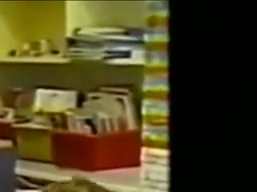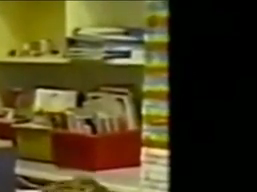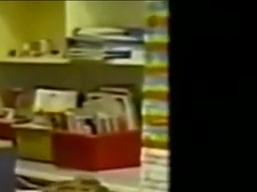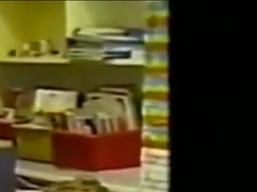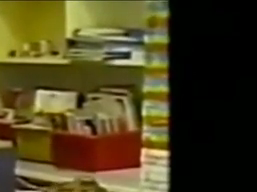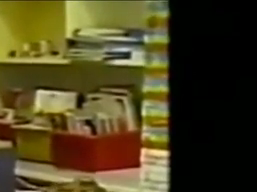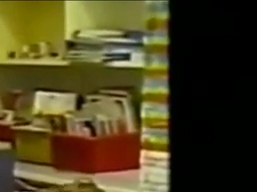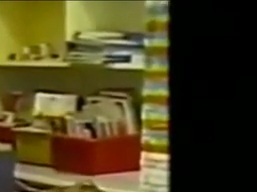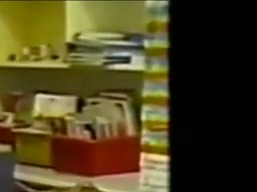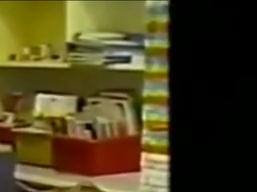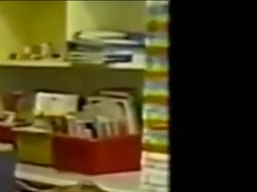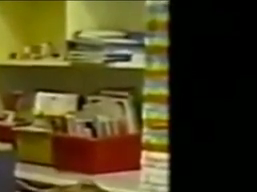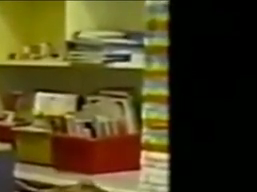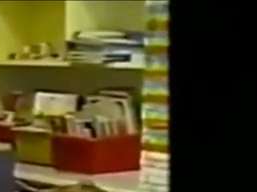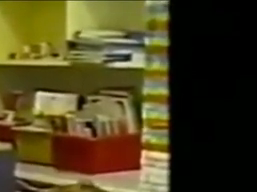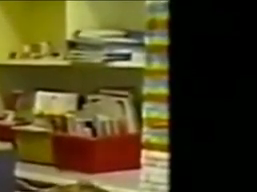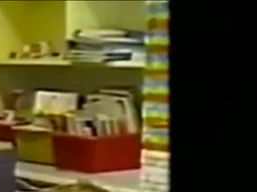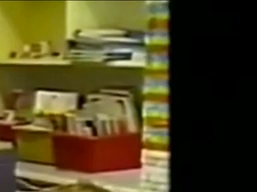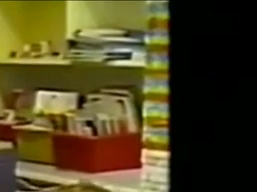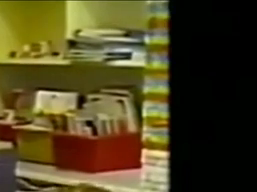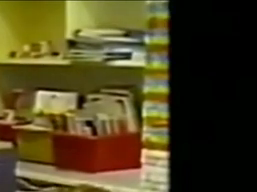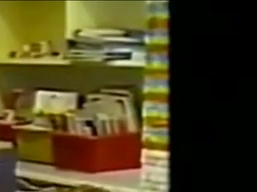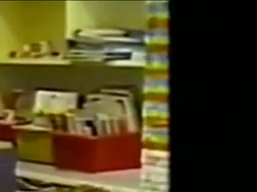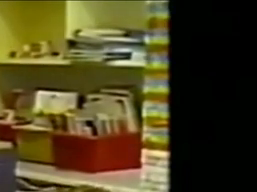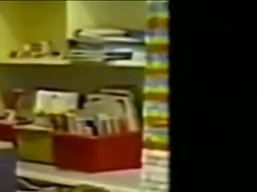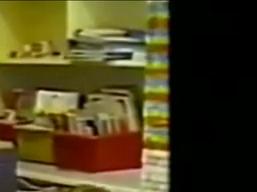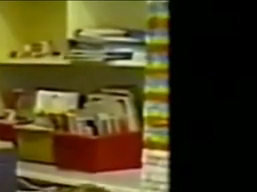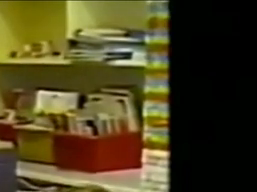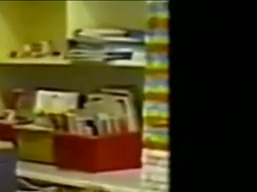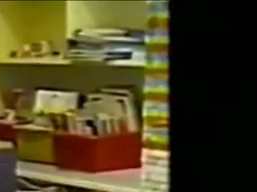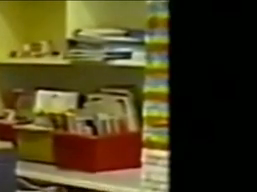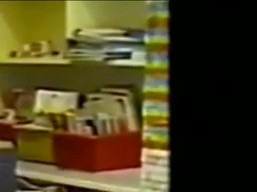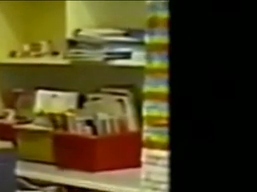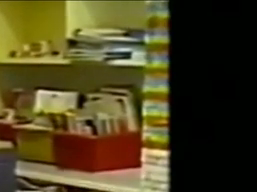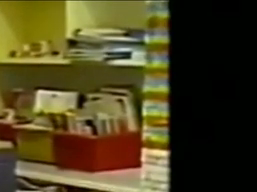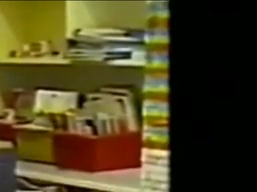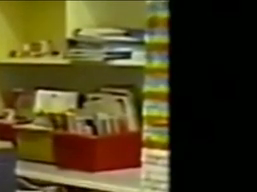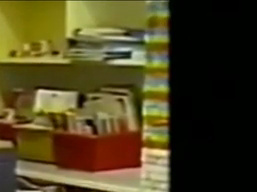Christopher?-h-r-i-s-d-o-f-p-h-e-r.